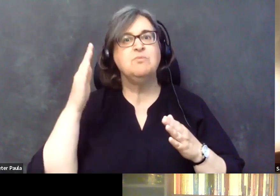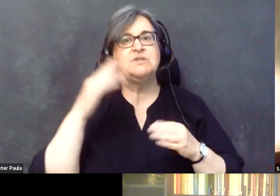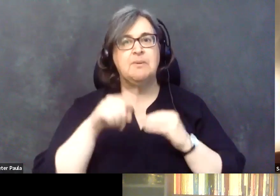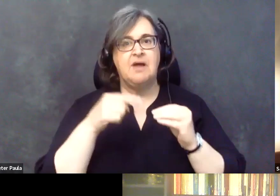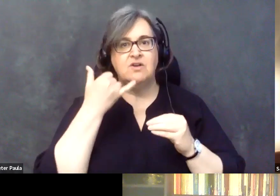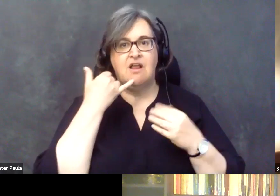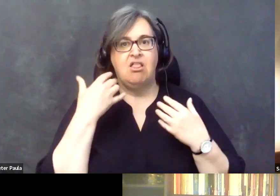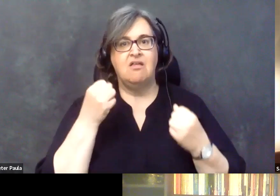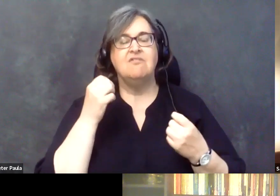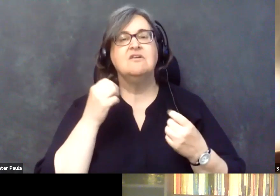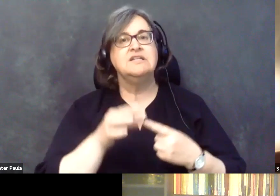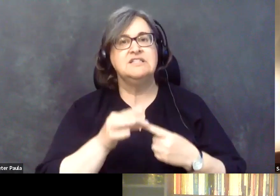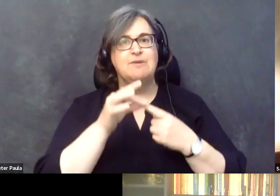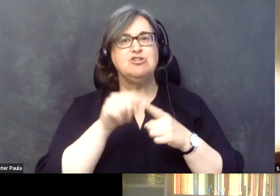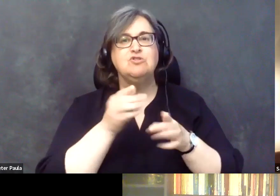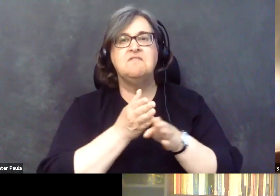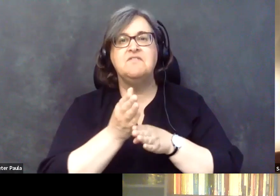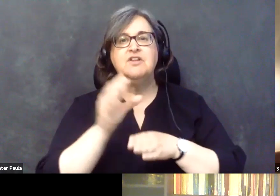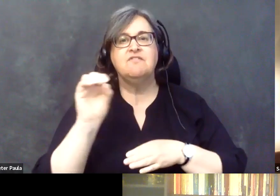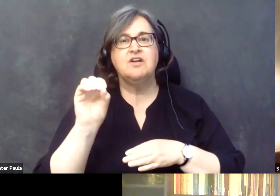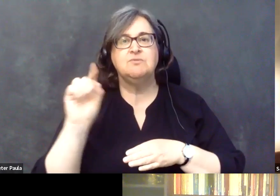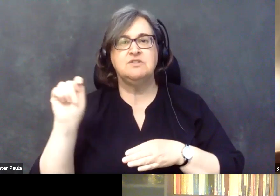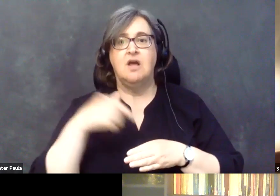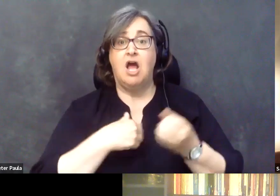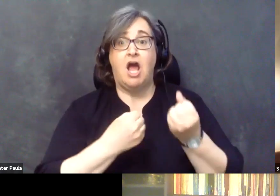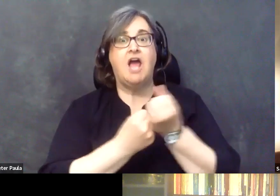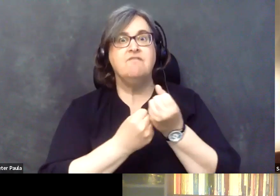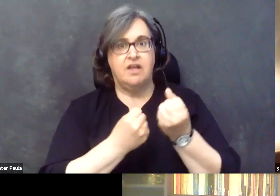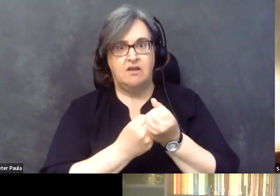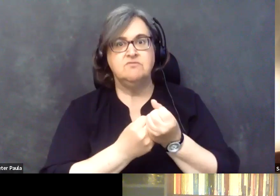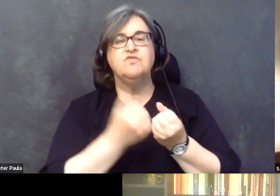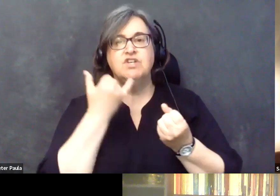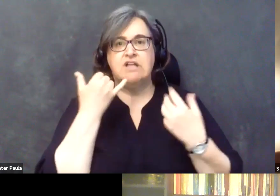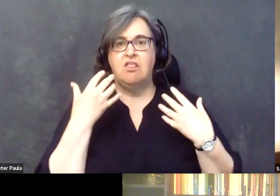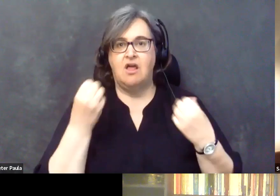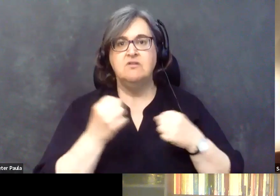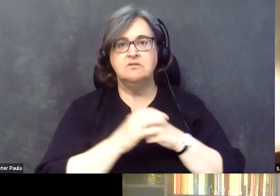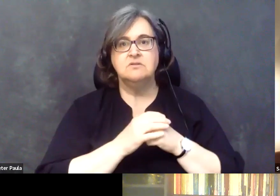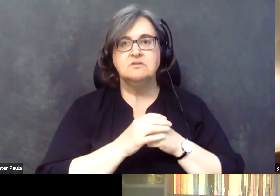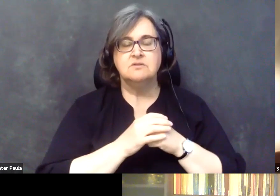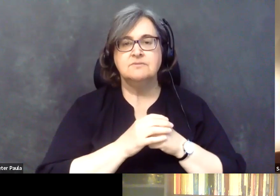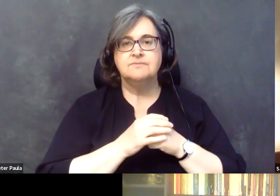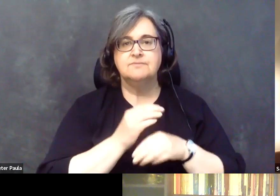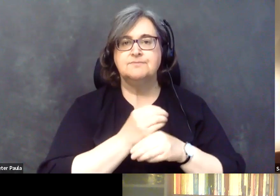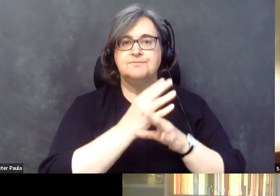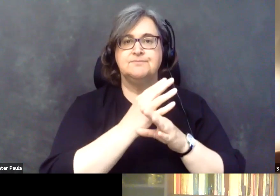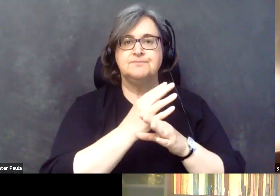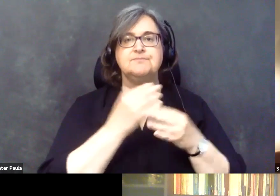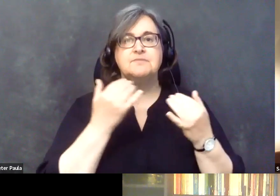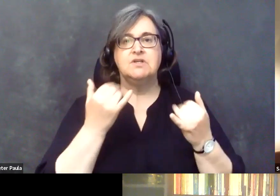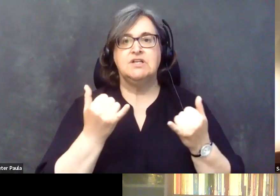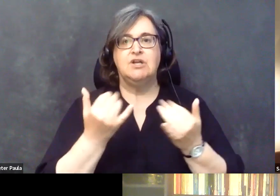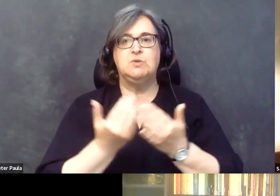because I'm a big advocate for it since it's, you know, since it was coming in new to the